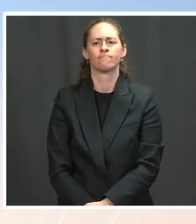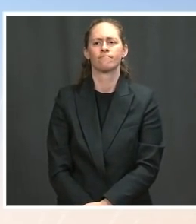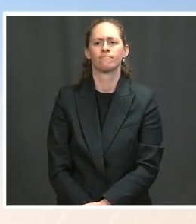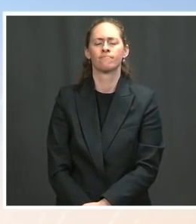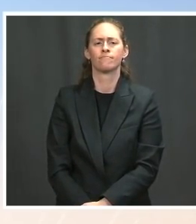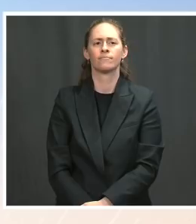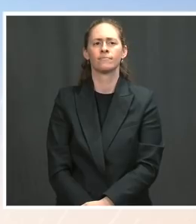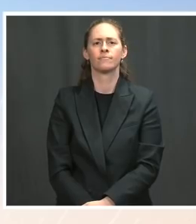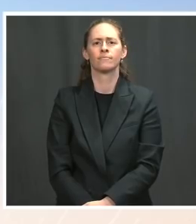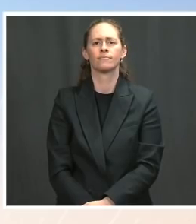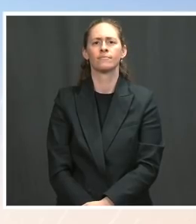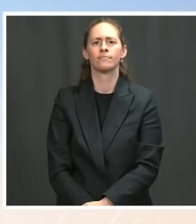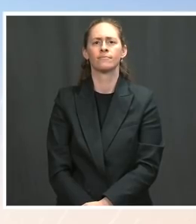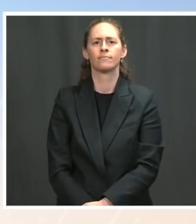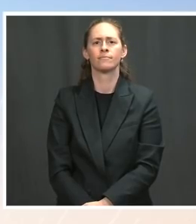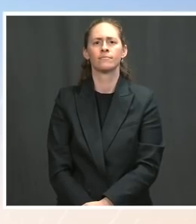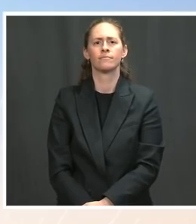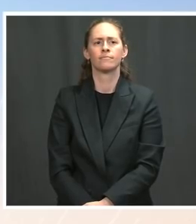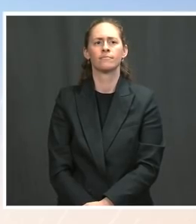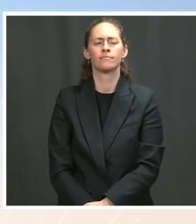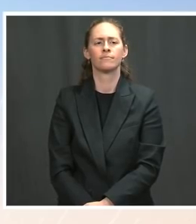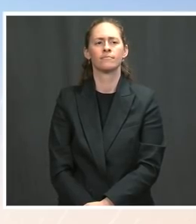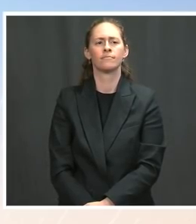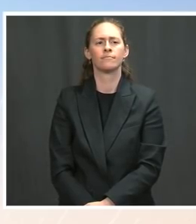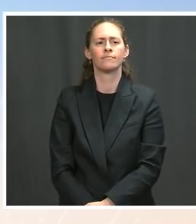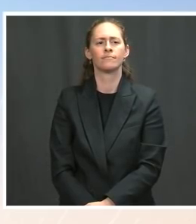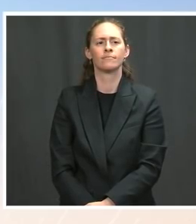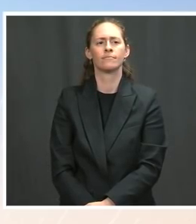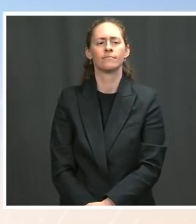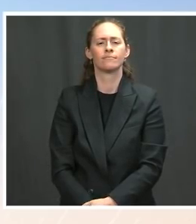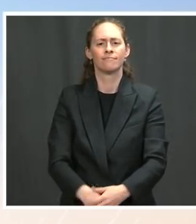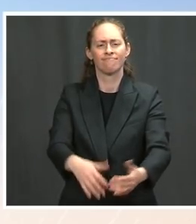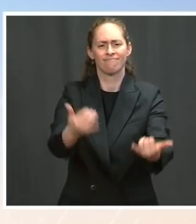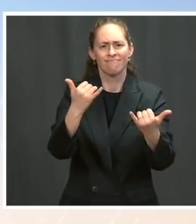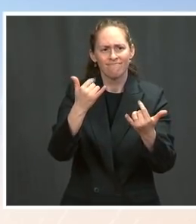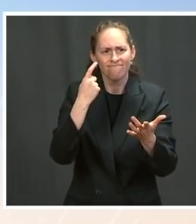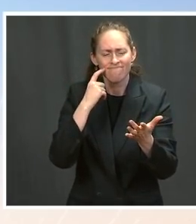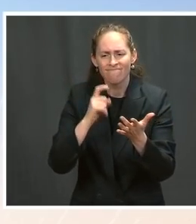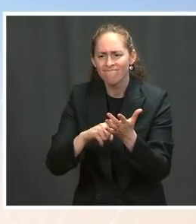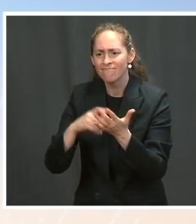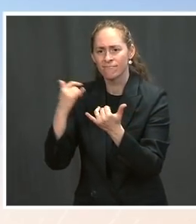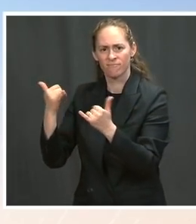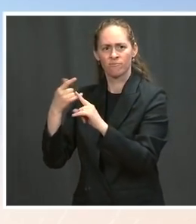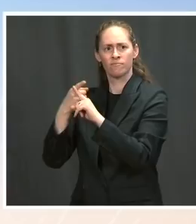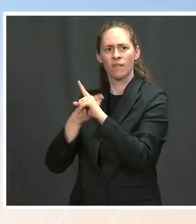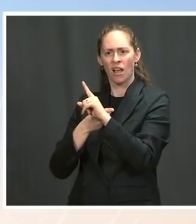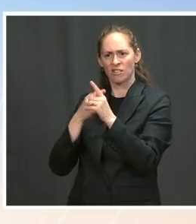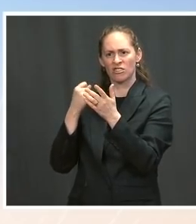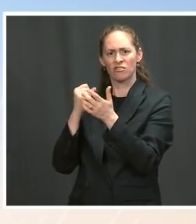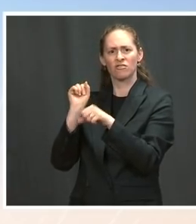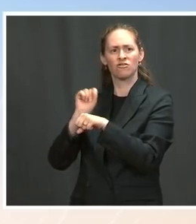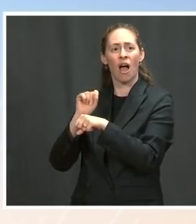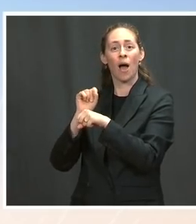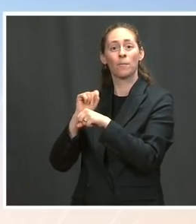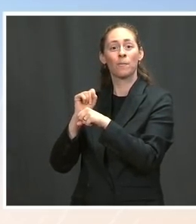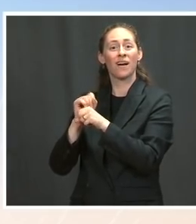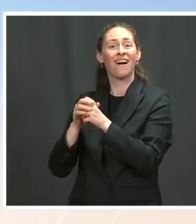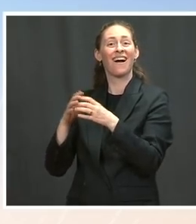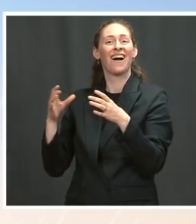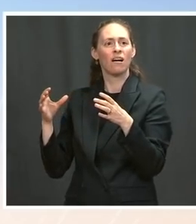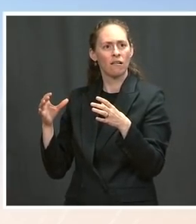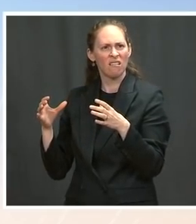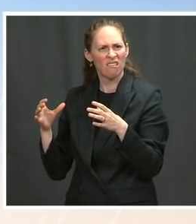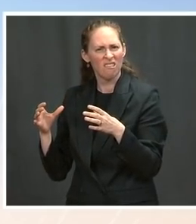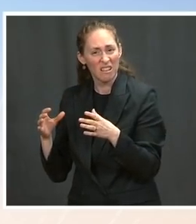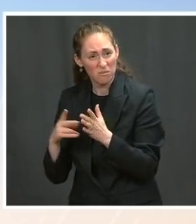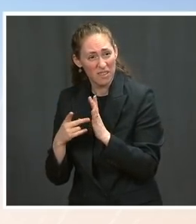today's jobs report, is that an indication that there is more the administration needs to do to get more schools